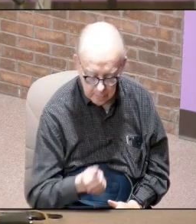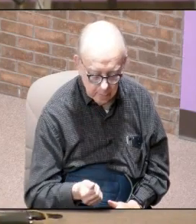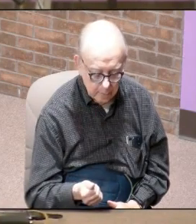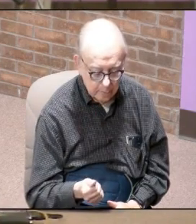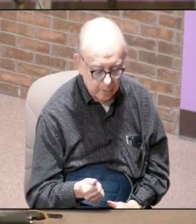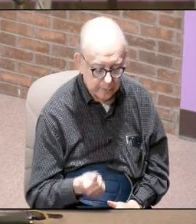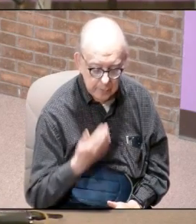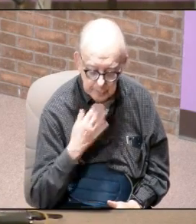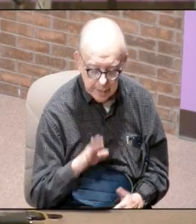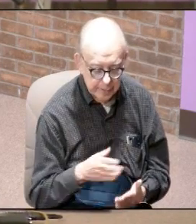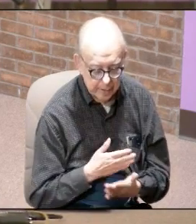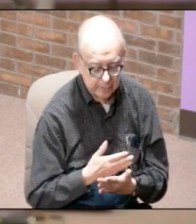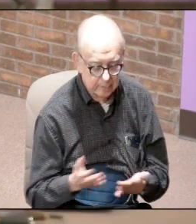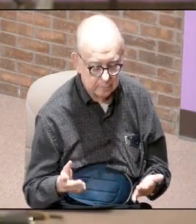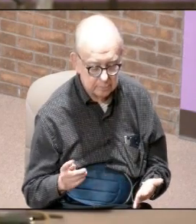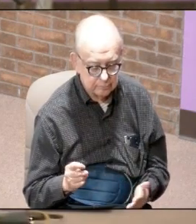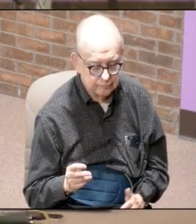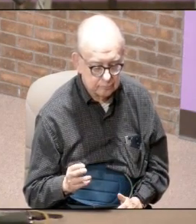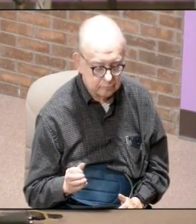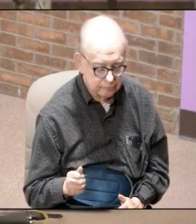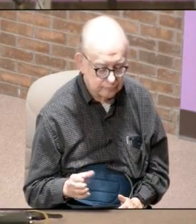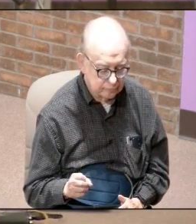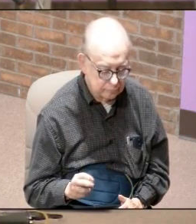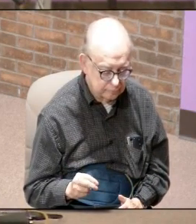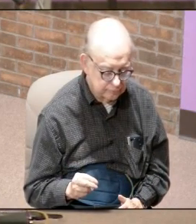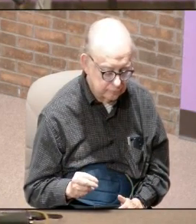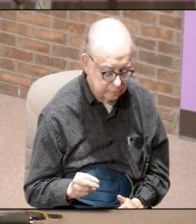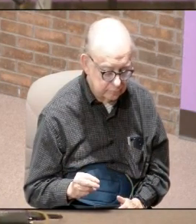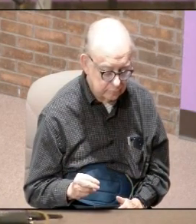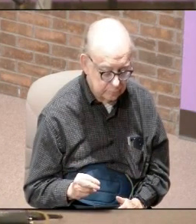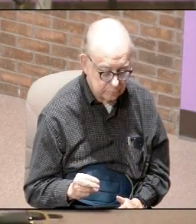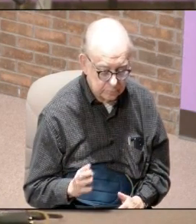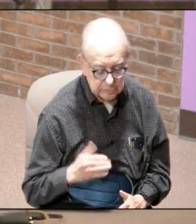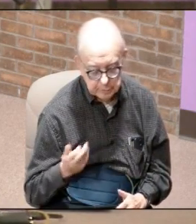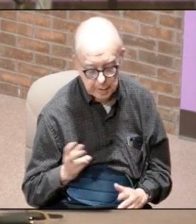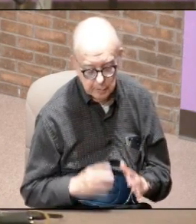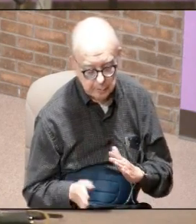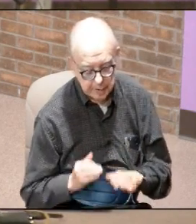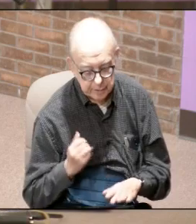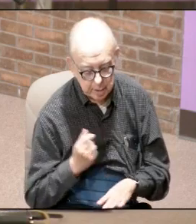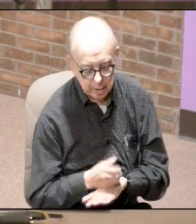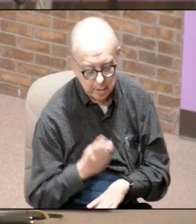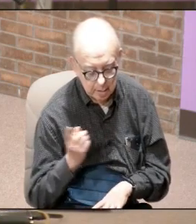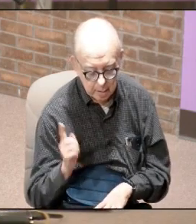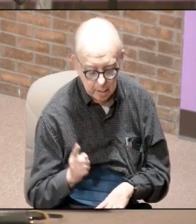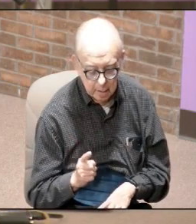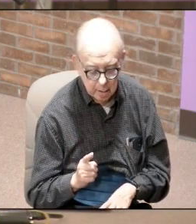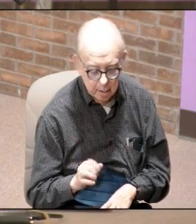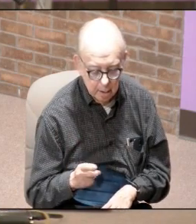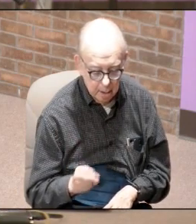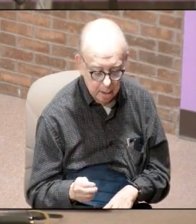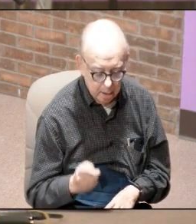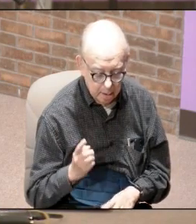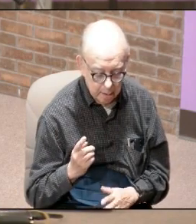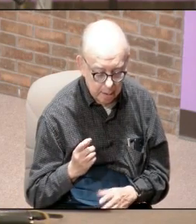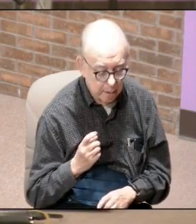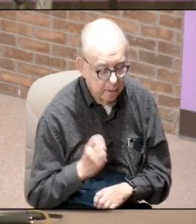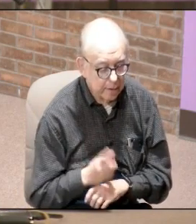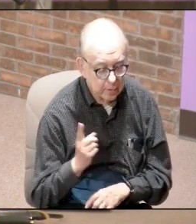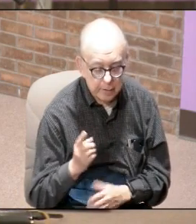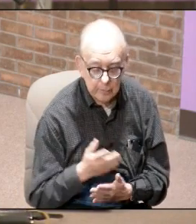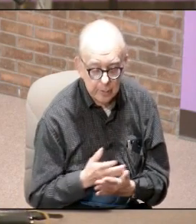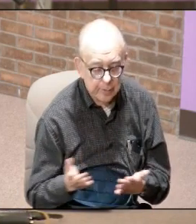or espionage which is what everybody else basically was guilty of he was only guilty of one thing